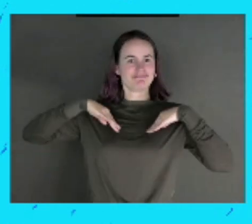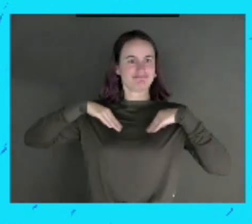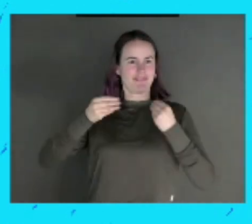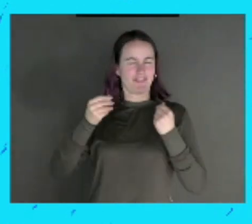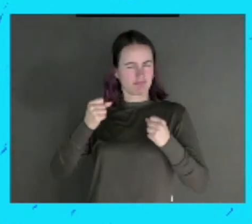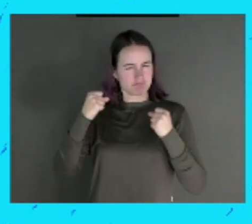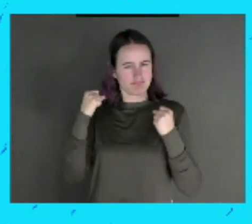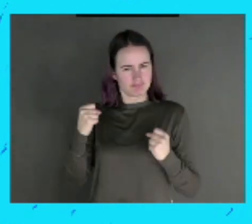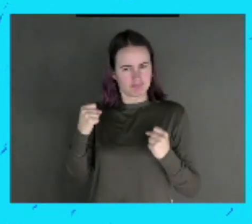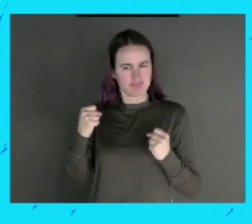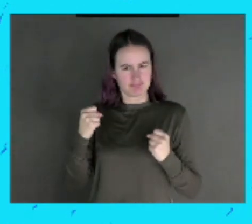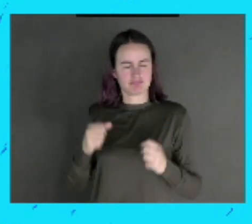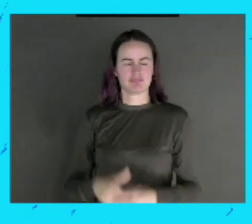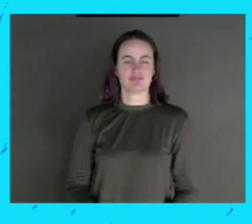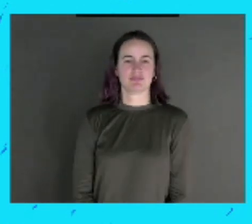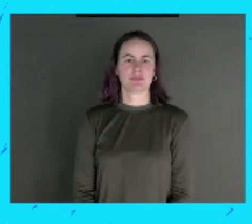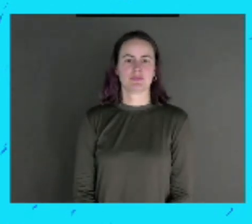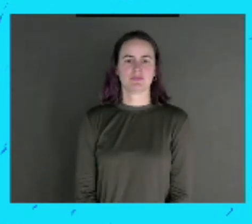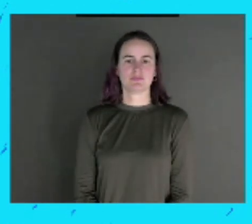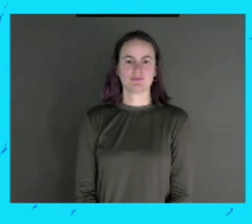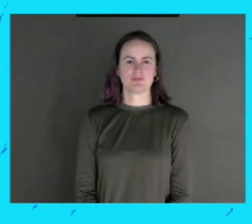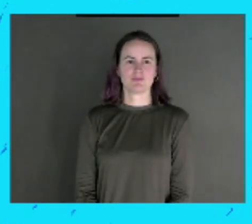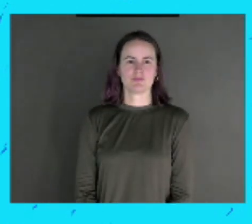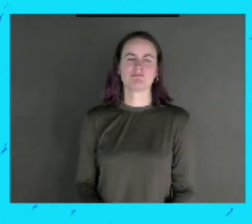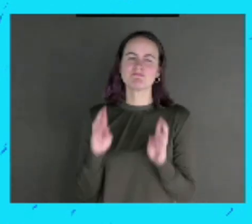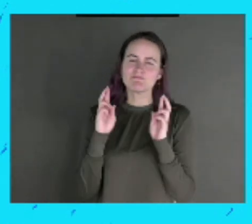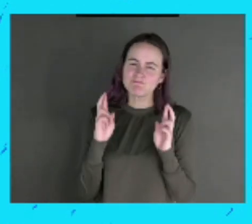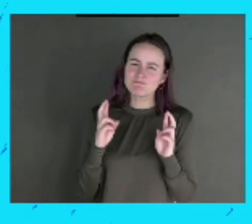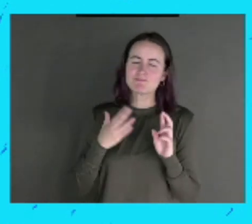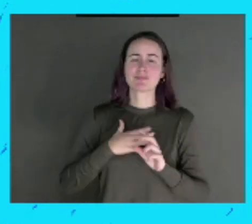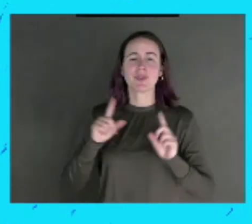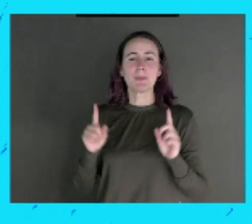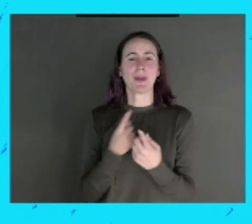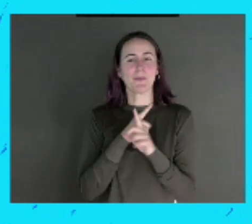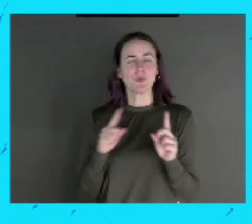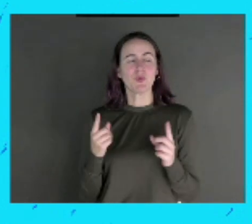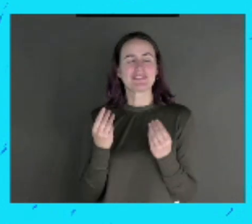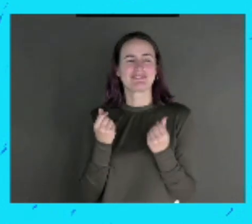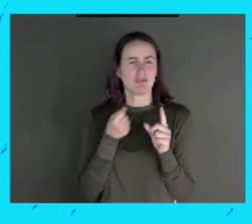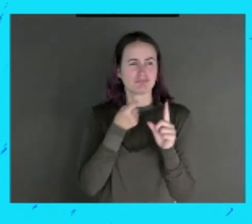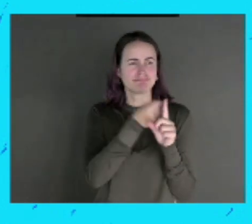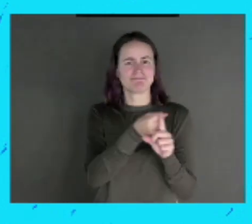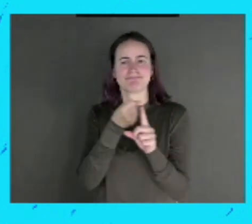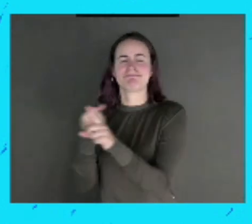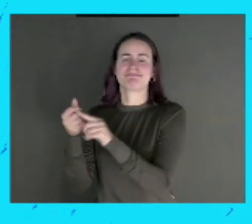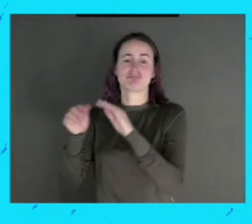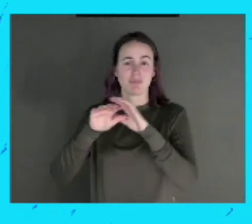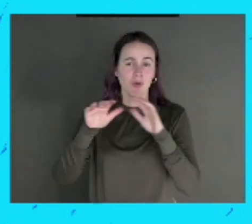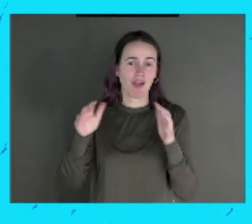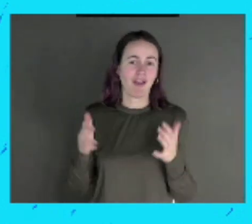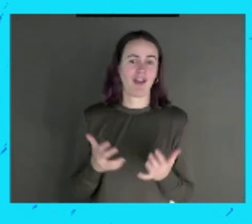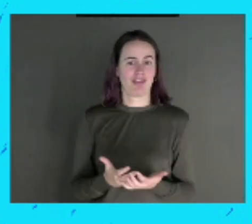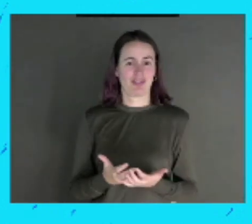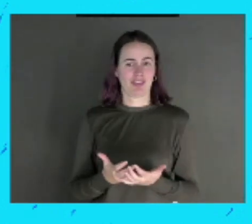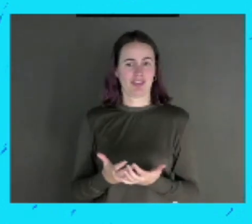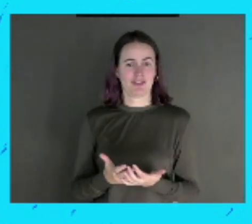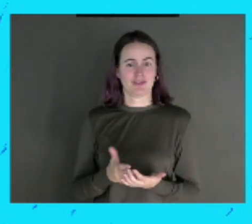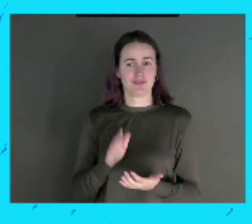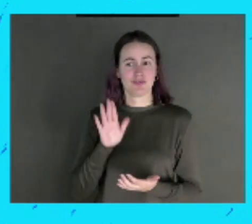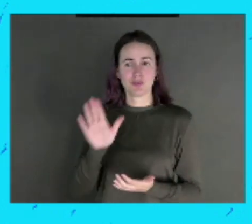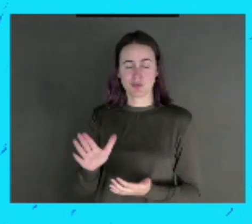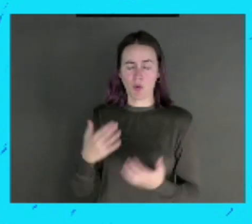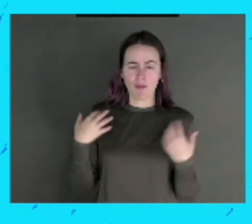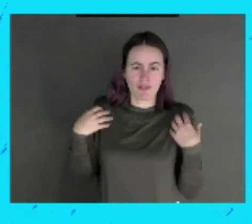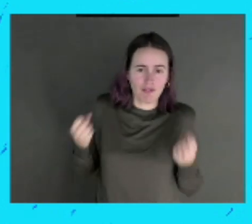sincerely hope that my music resonates with people from every corner of the world, reminding them to prioritize their well-being and